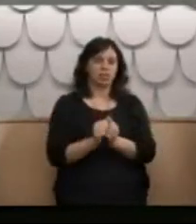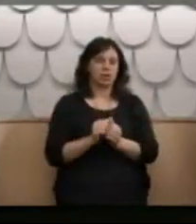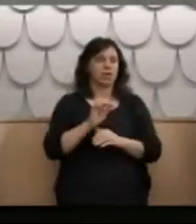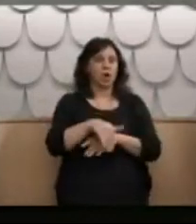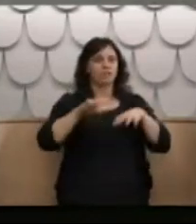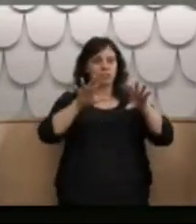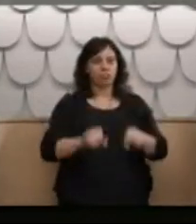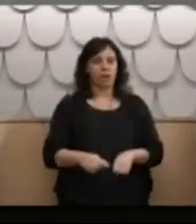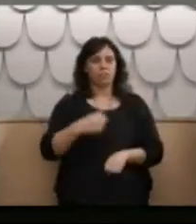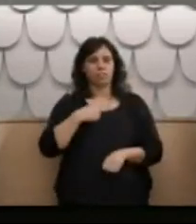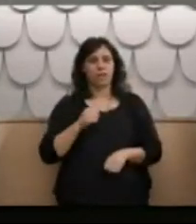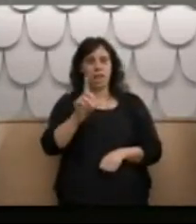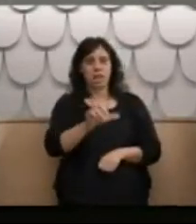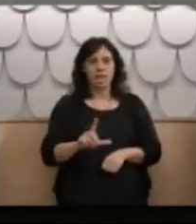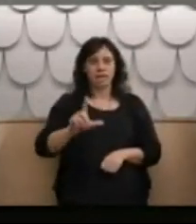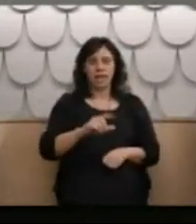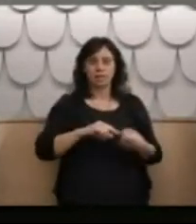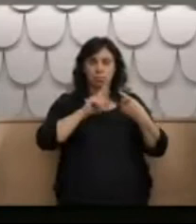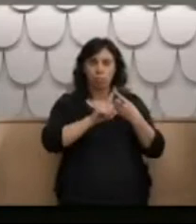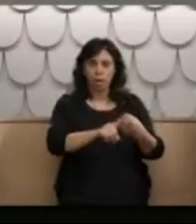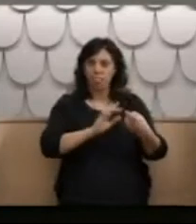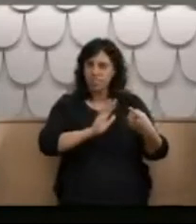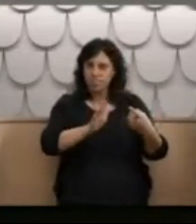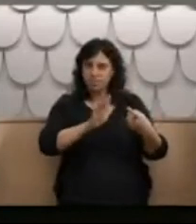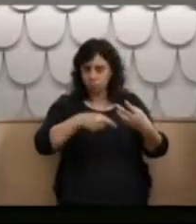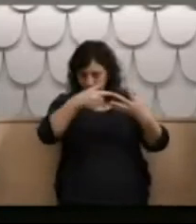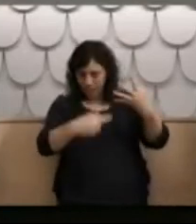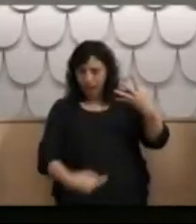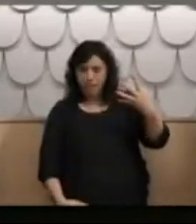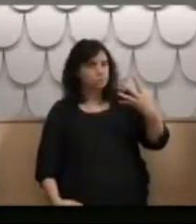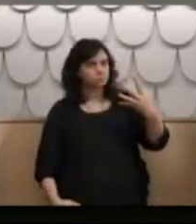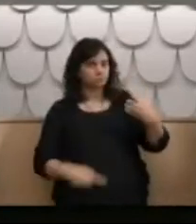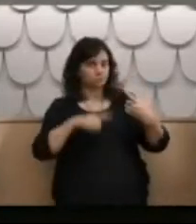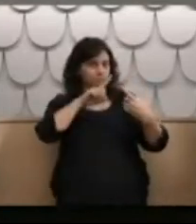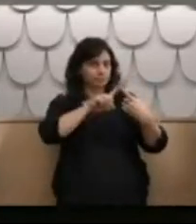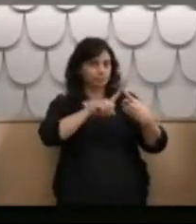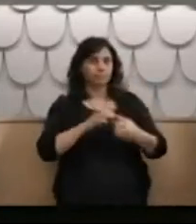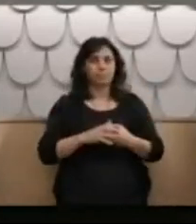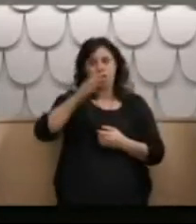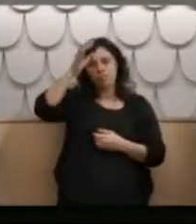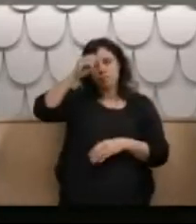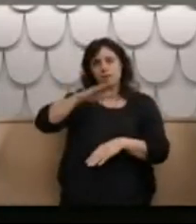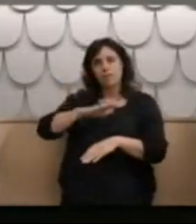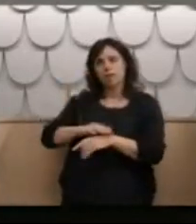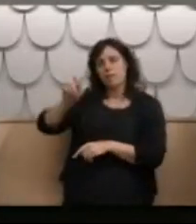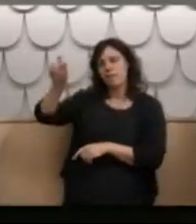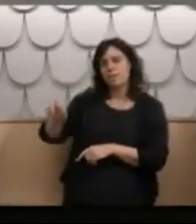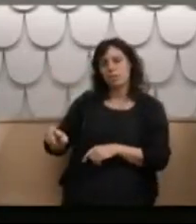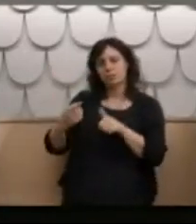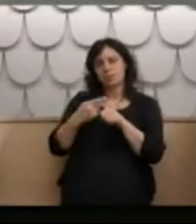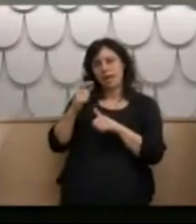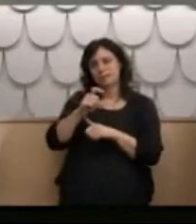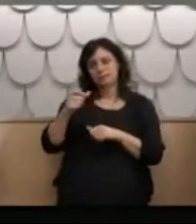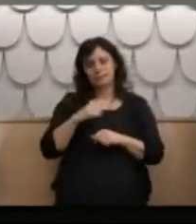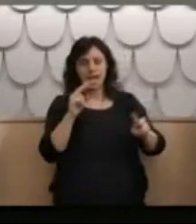for anything else that happened there. I remember an assessor telling me that they would only cover